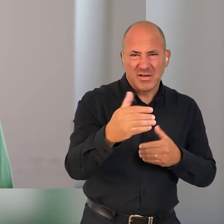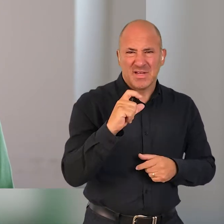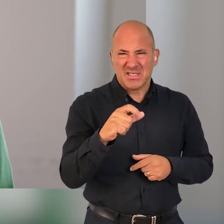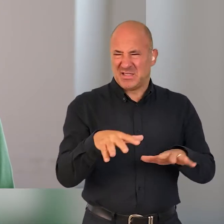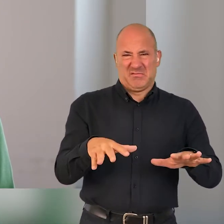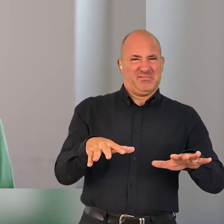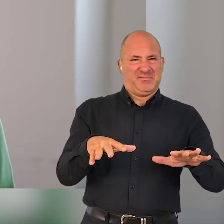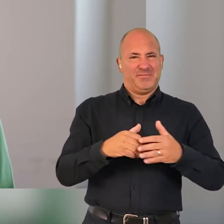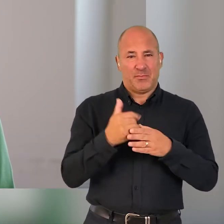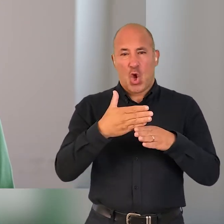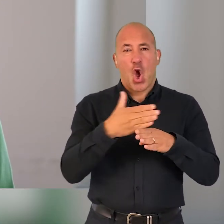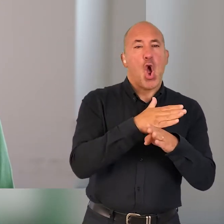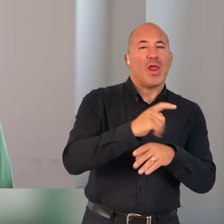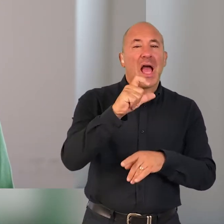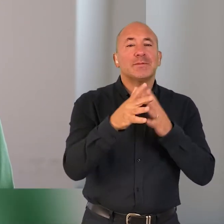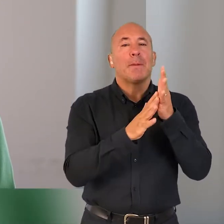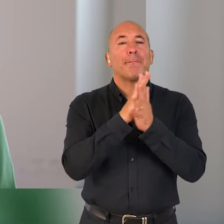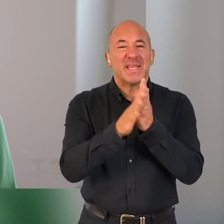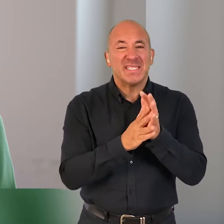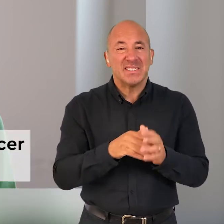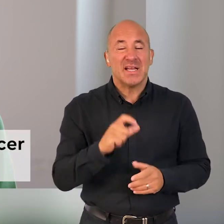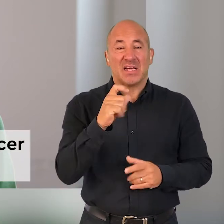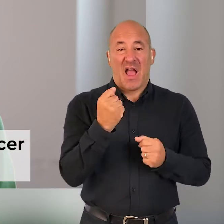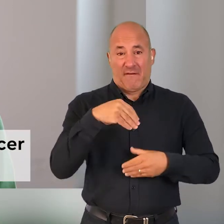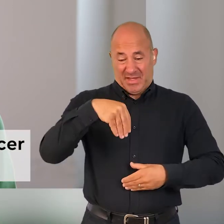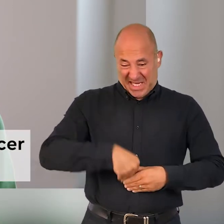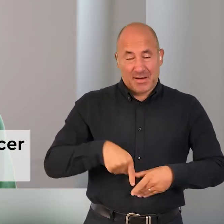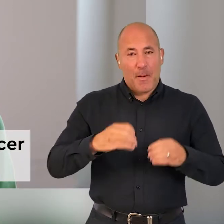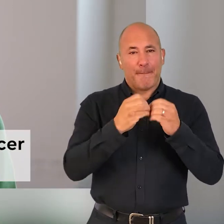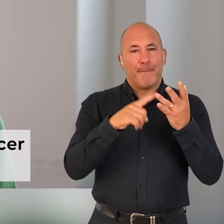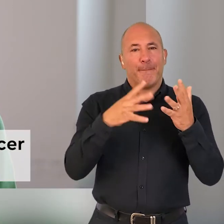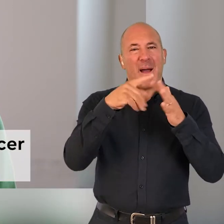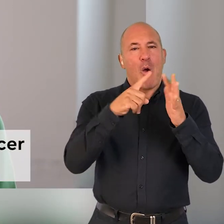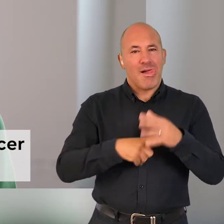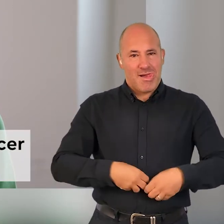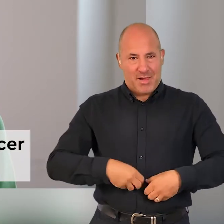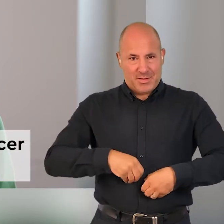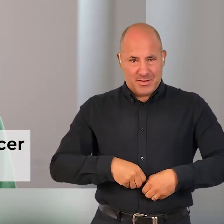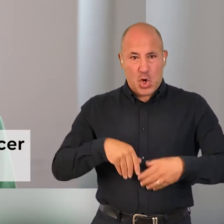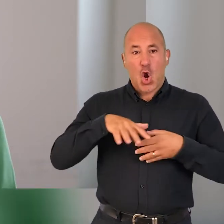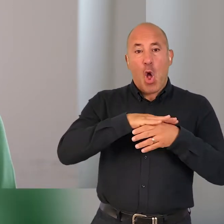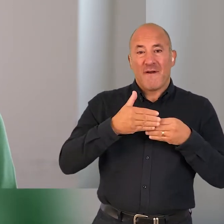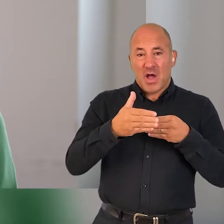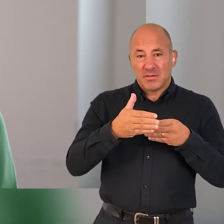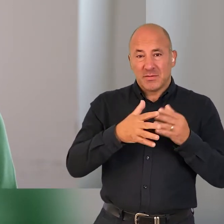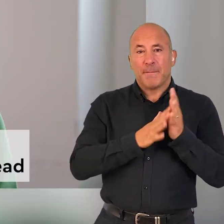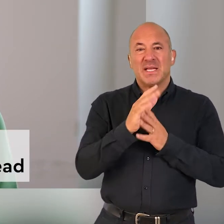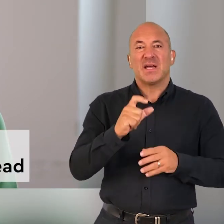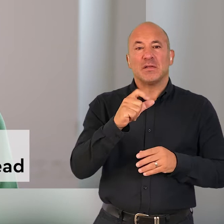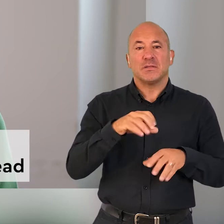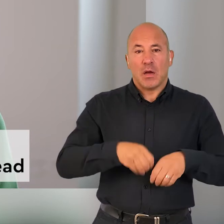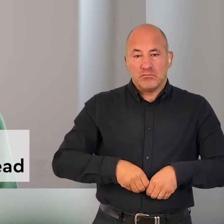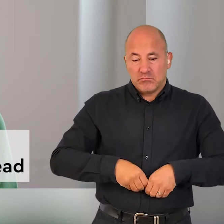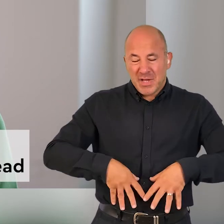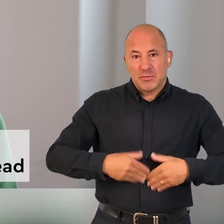cancer or an advanced cancer so an early cancer is when the cancer is contained within the bowel a locally